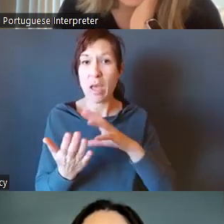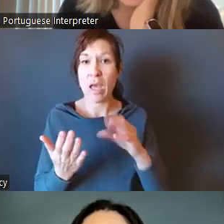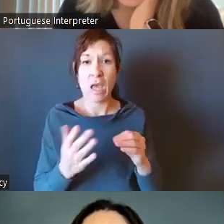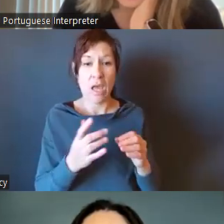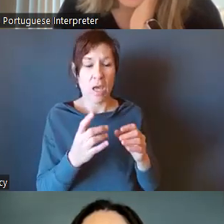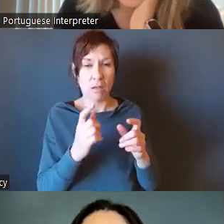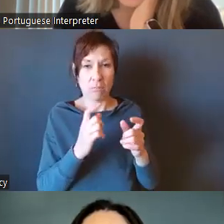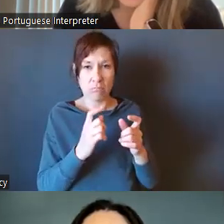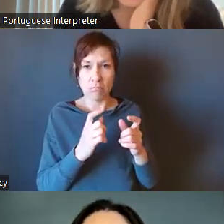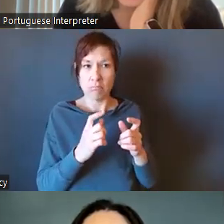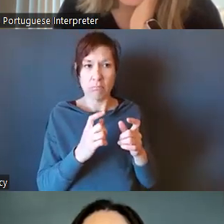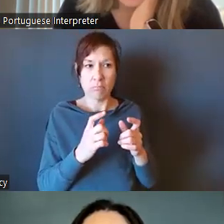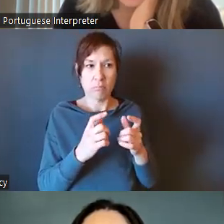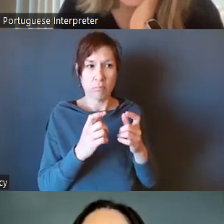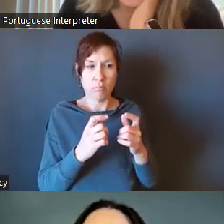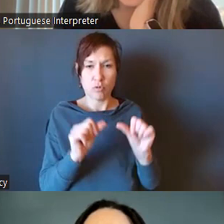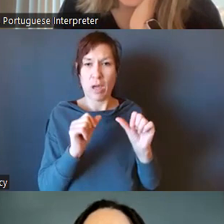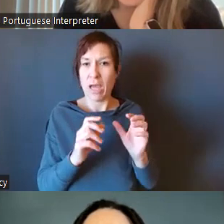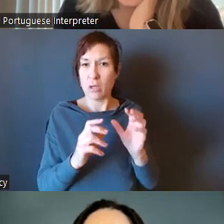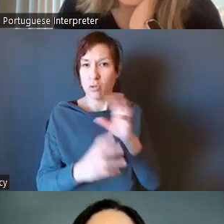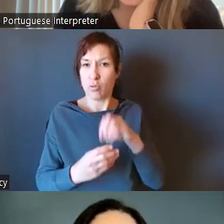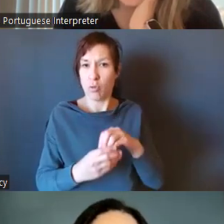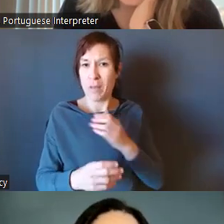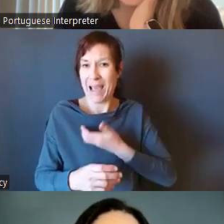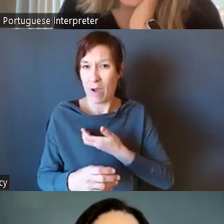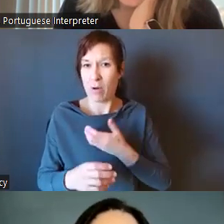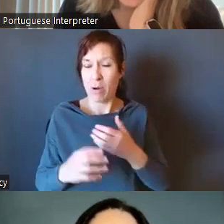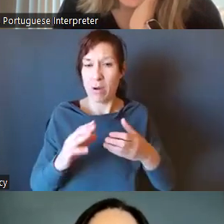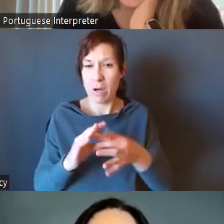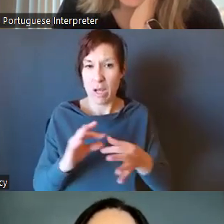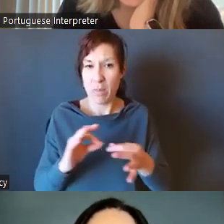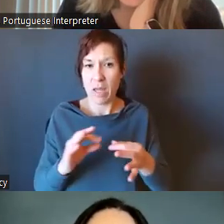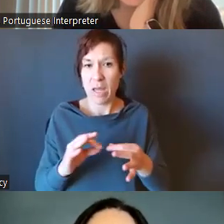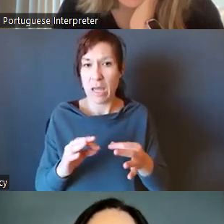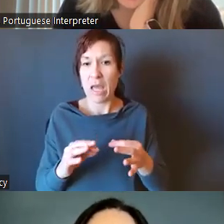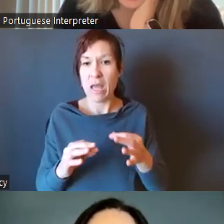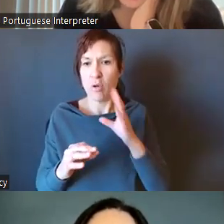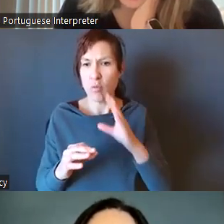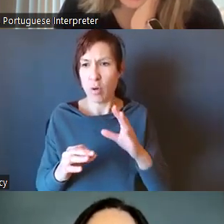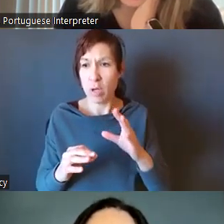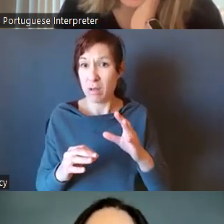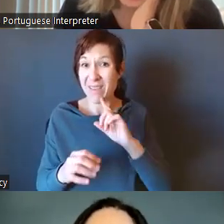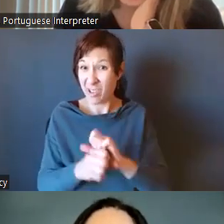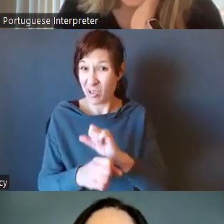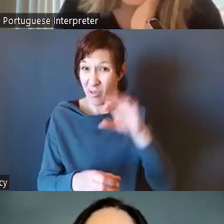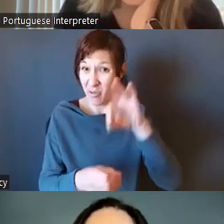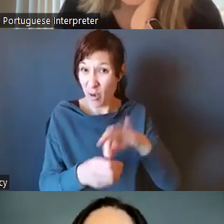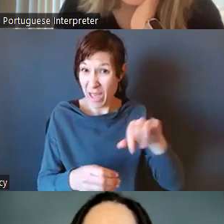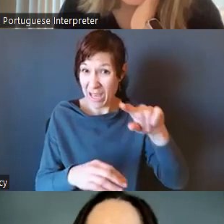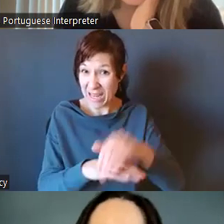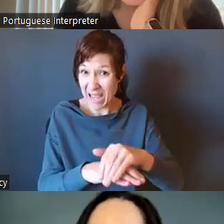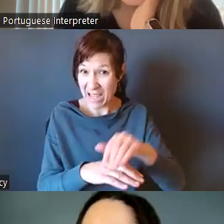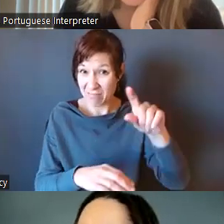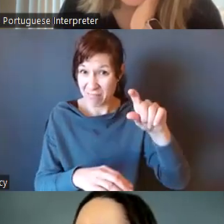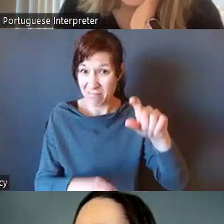on, guess, at the end of that meeting. Or do we want to put it together and then delay a vote until the next meeting after that? This is Kalila. thought,